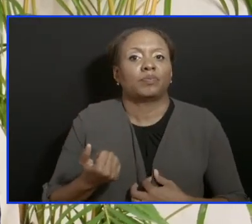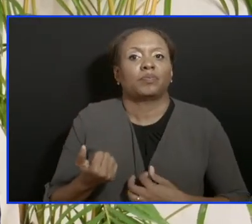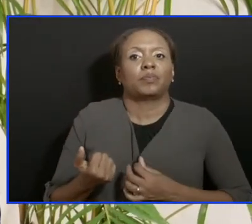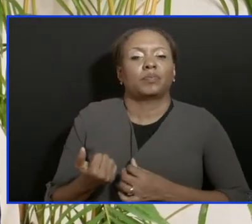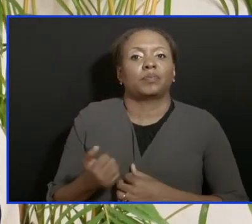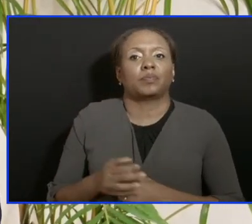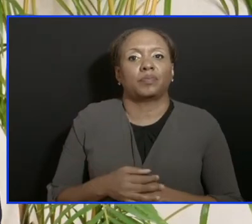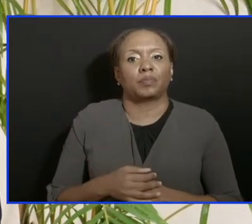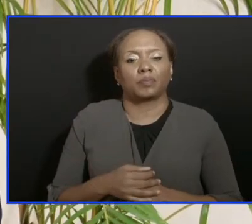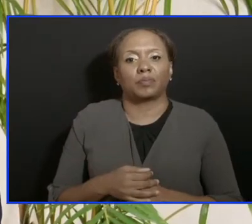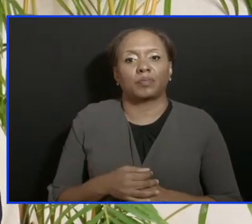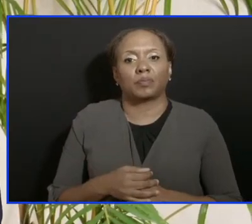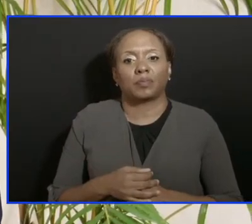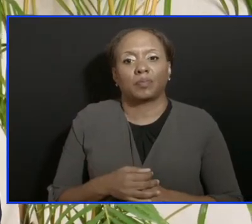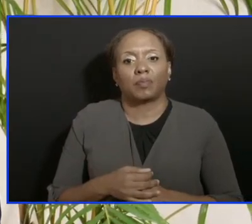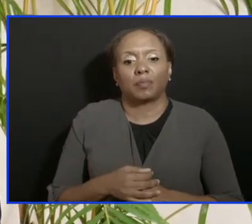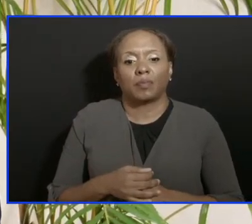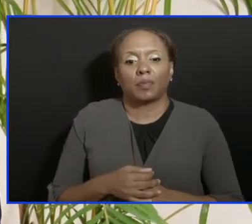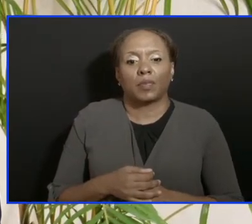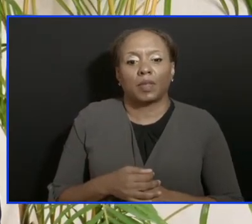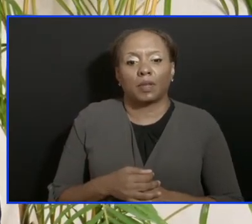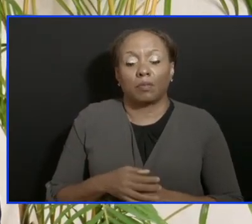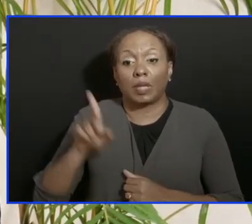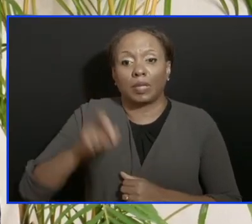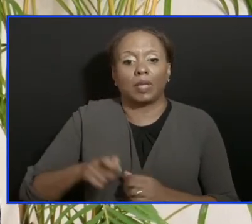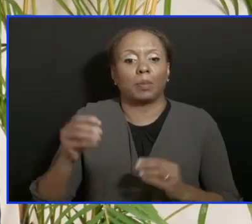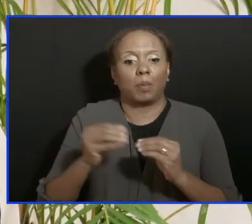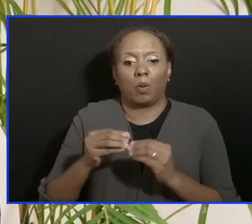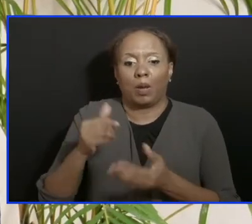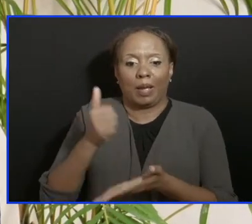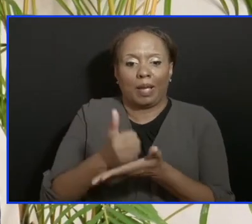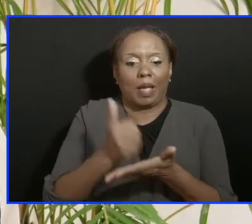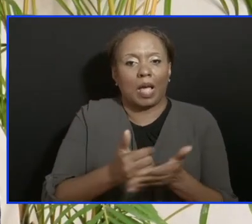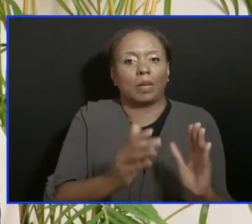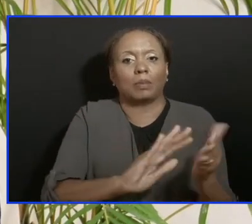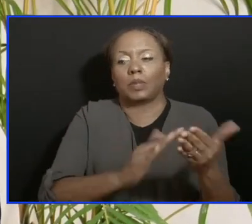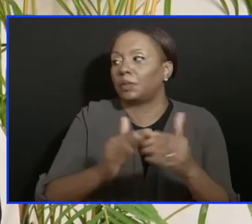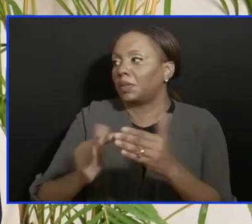resources where the resources are absolutely needed.